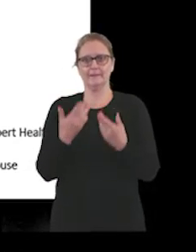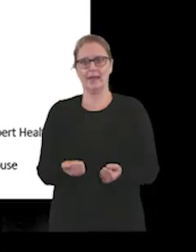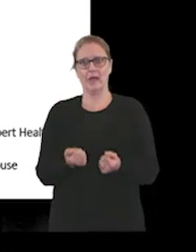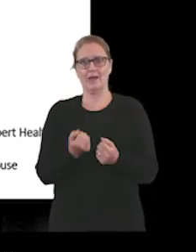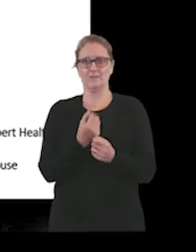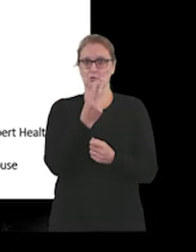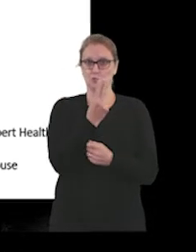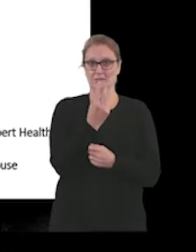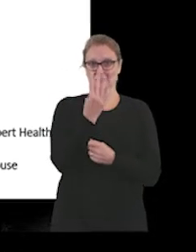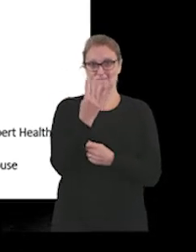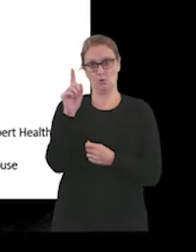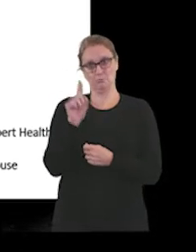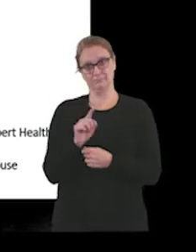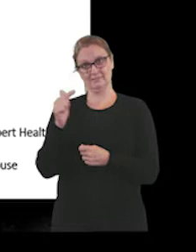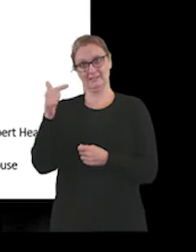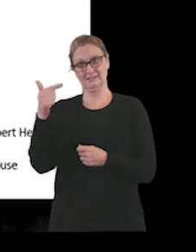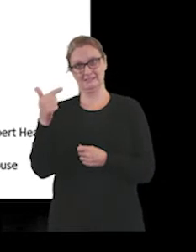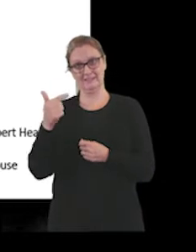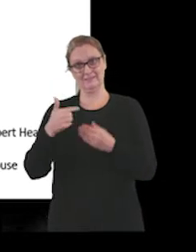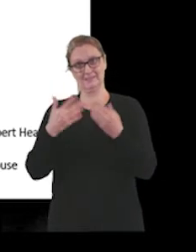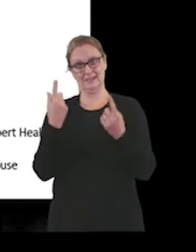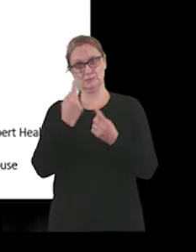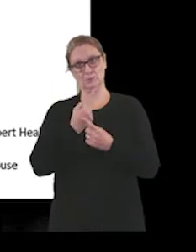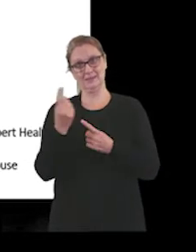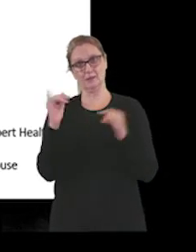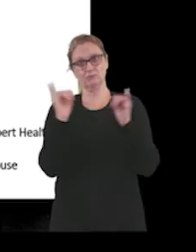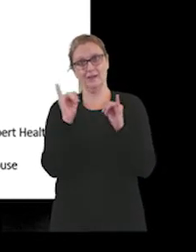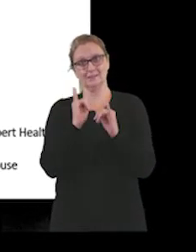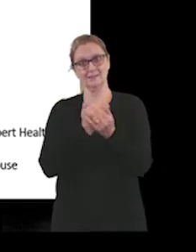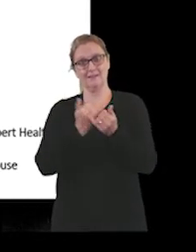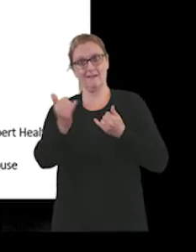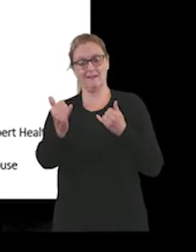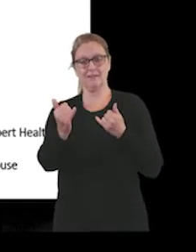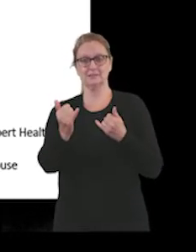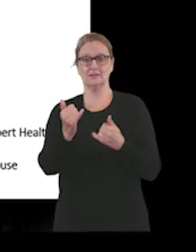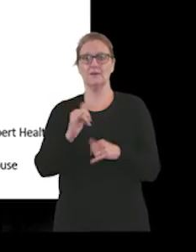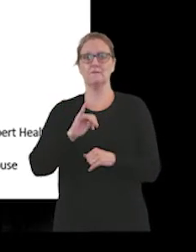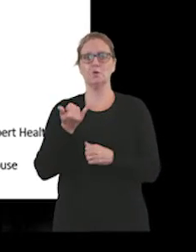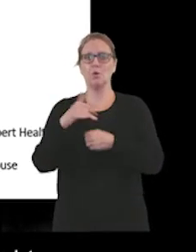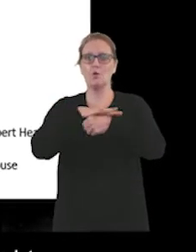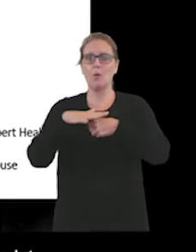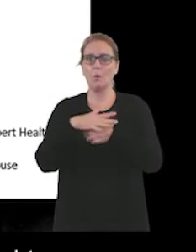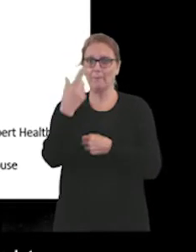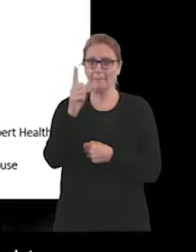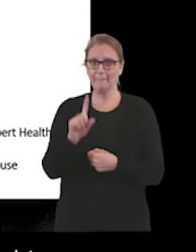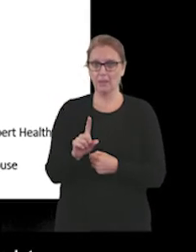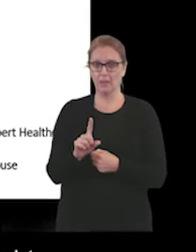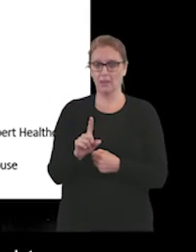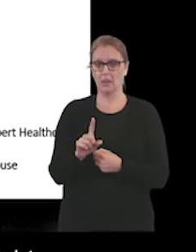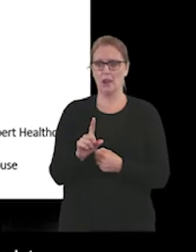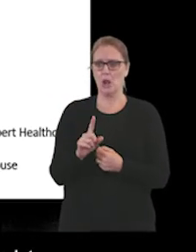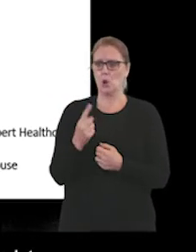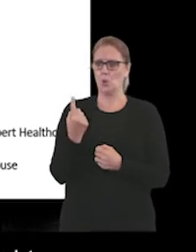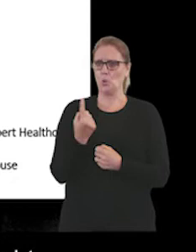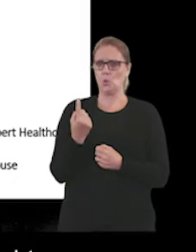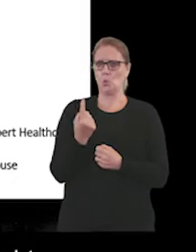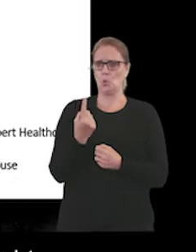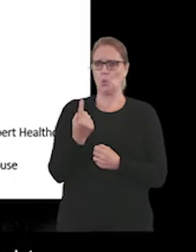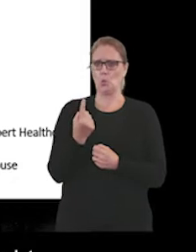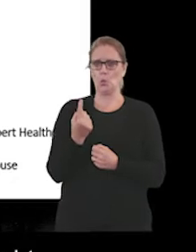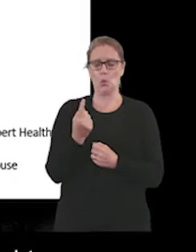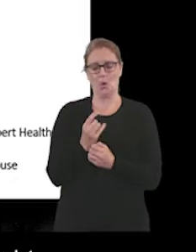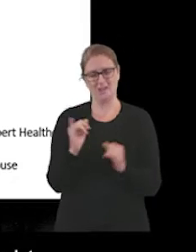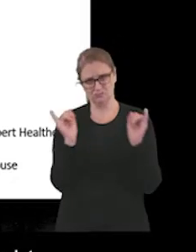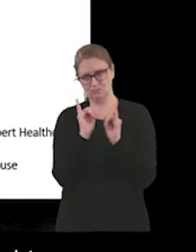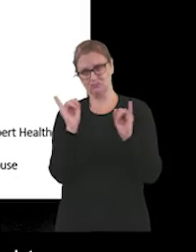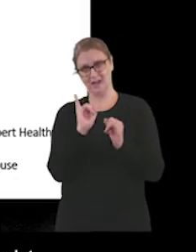24-7 crisis line for local people that are truly at